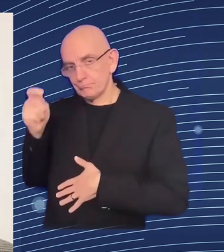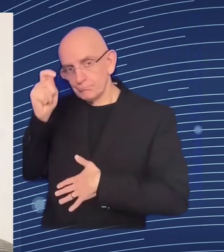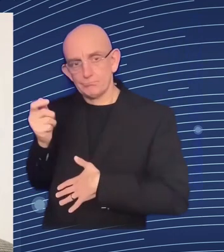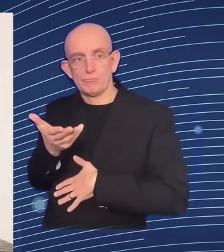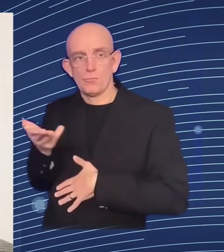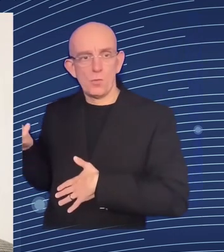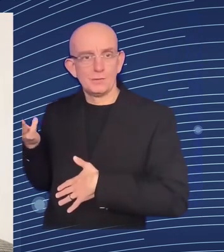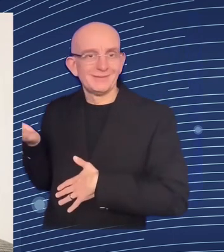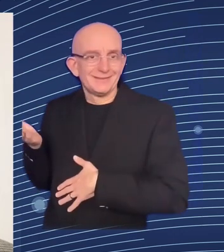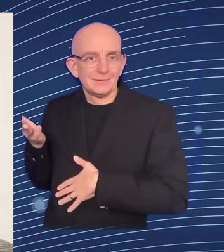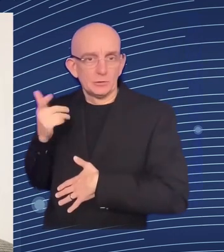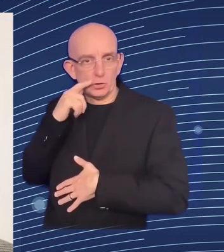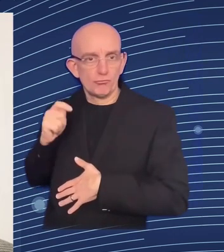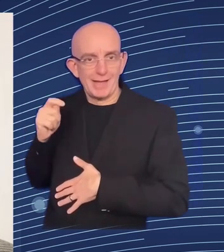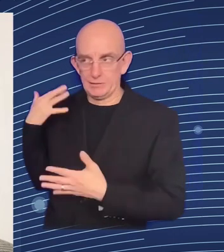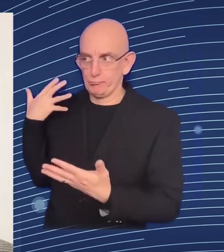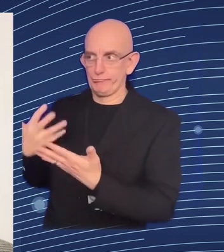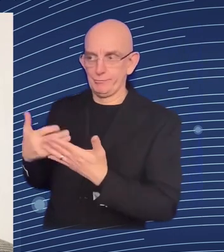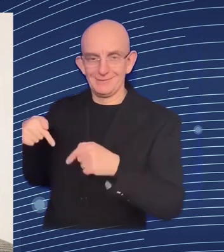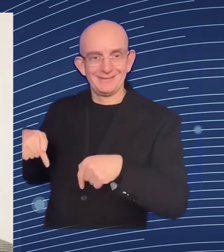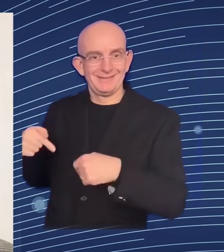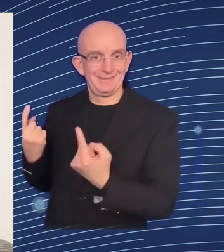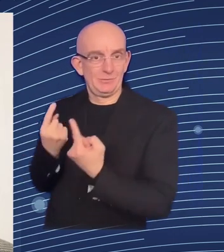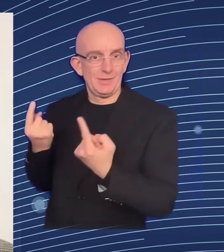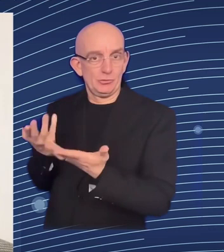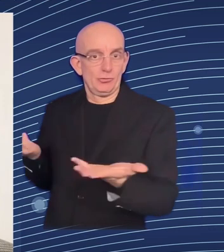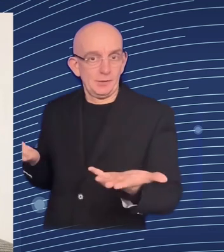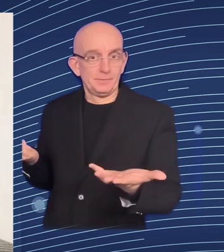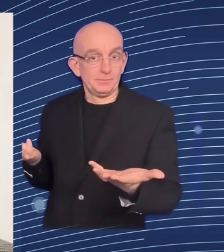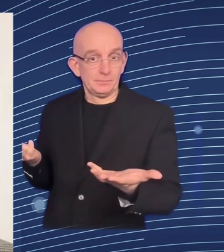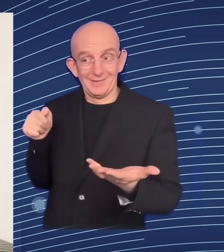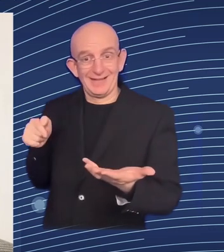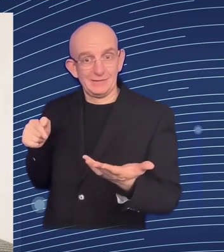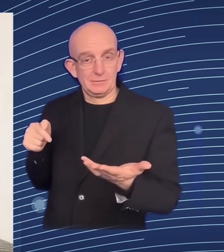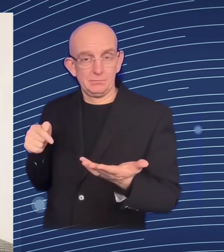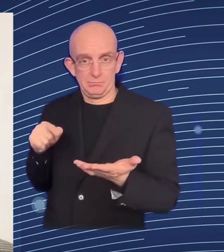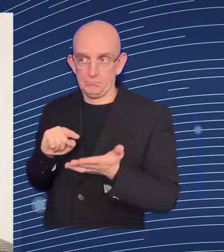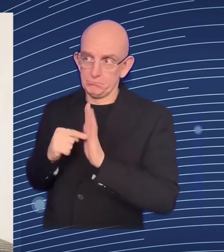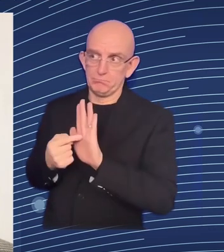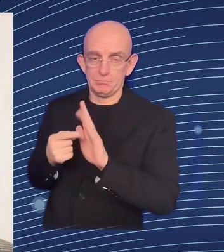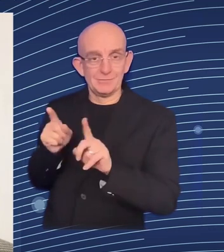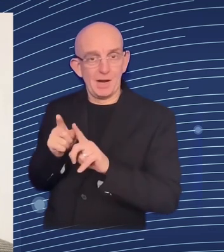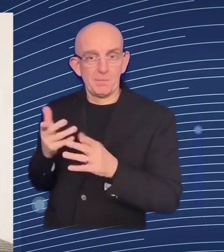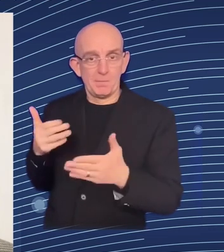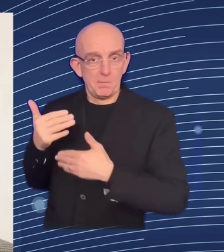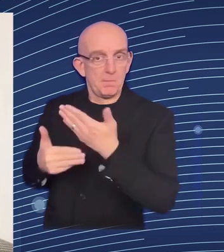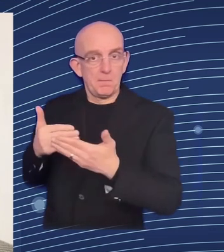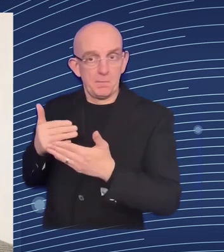ministry uh in terms of cooperating with the commission but also really um pulling this forward for your country